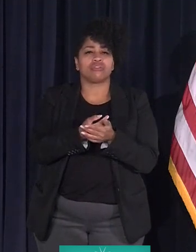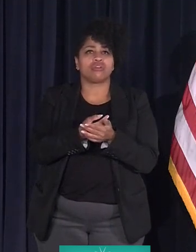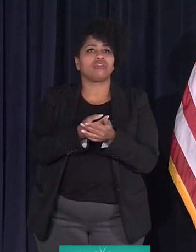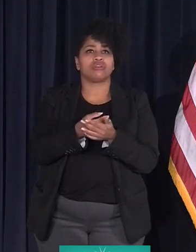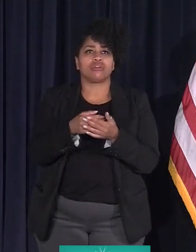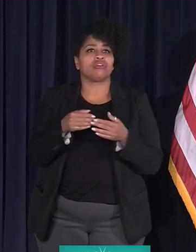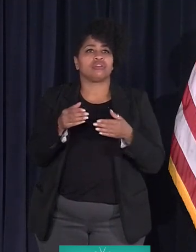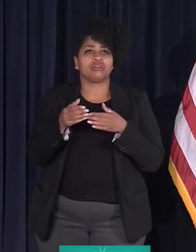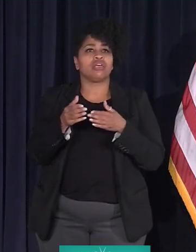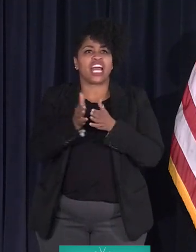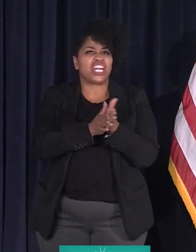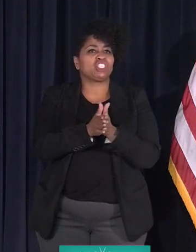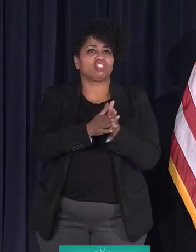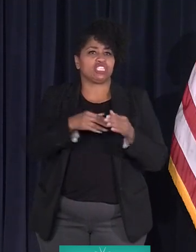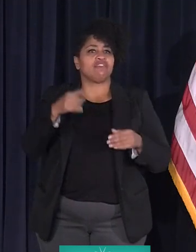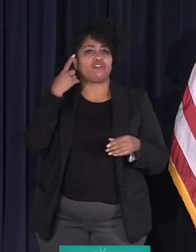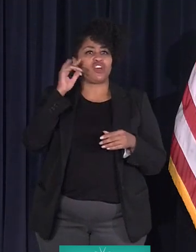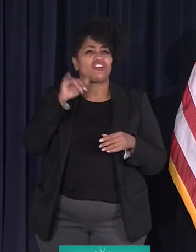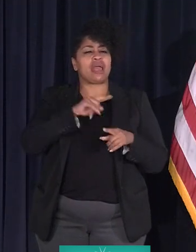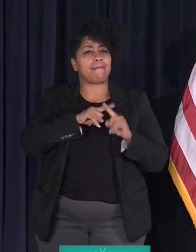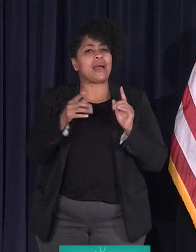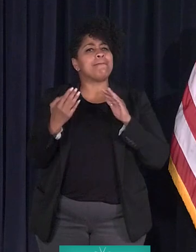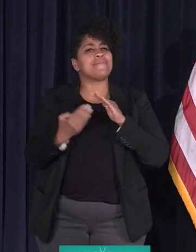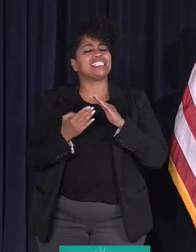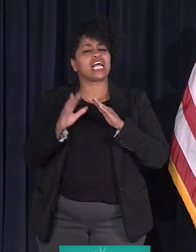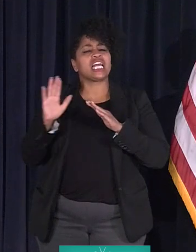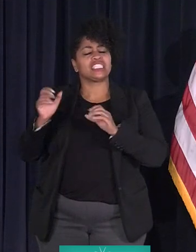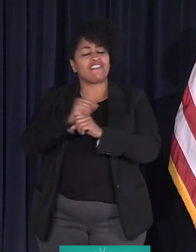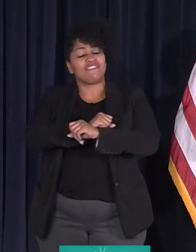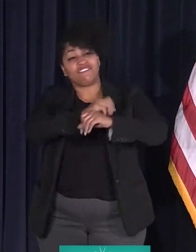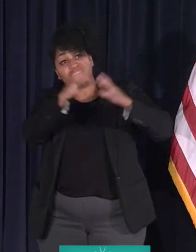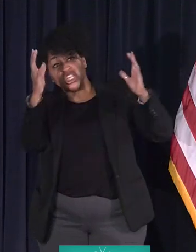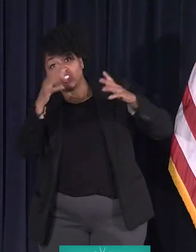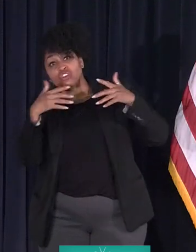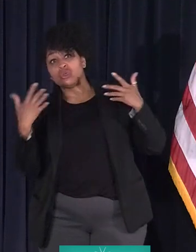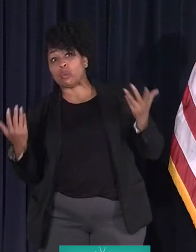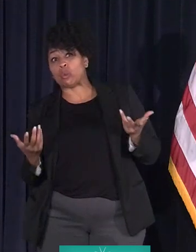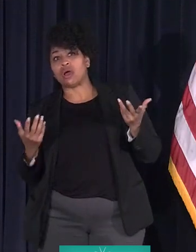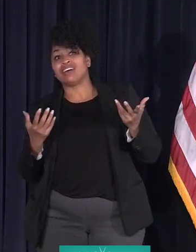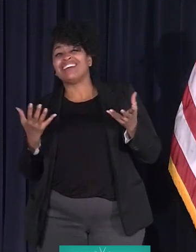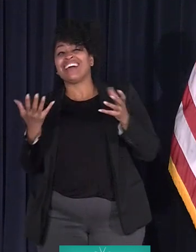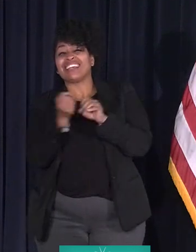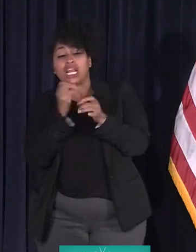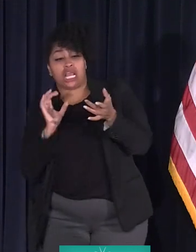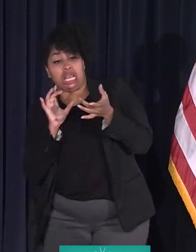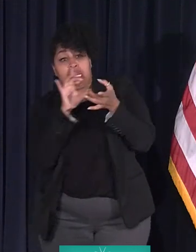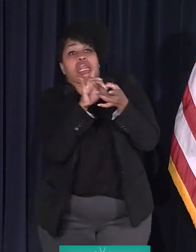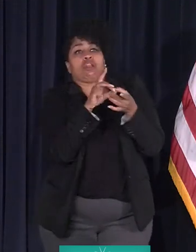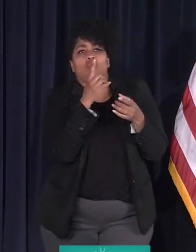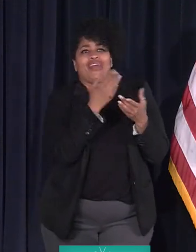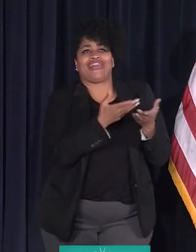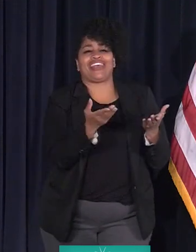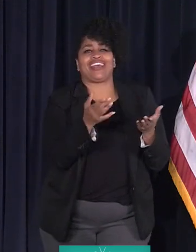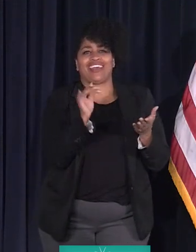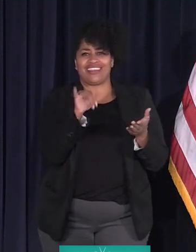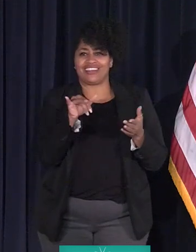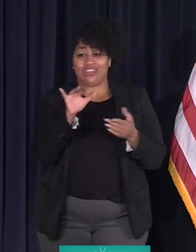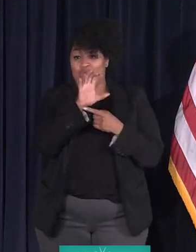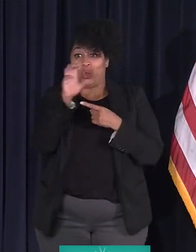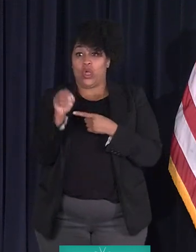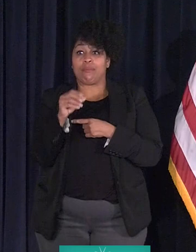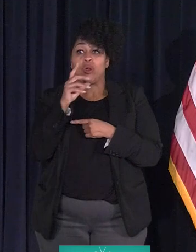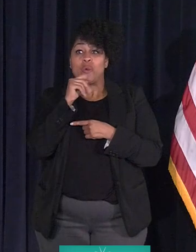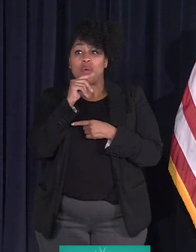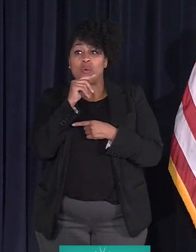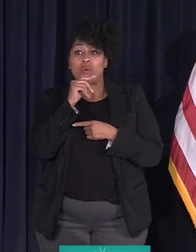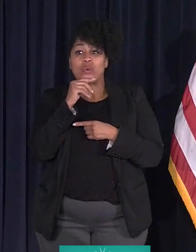but basically his vision is this. Getting connected is one thing, and the corporations who